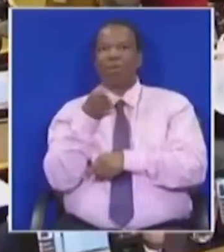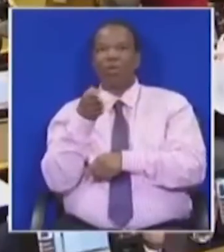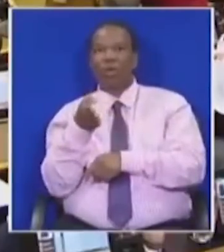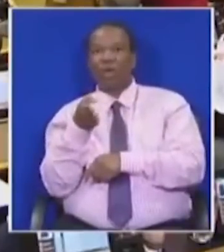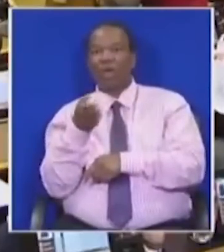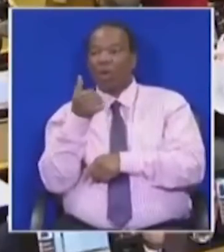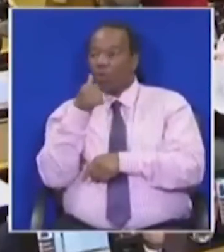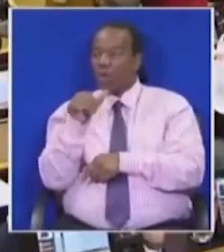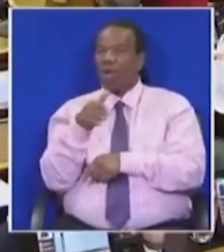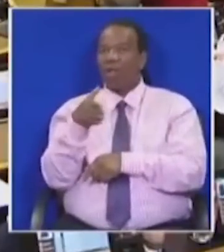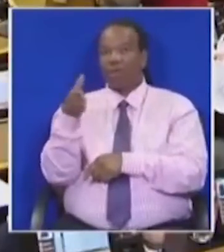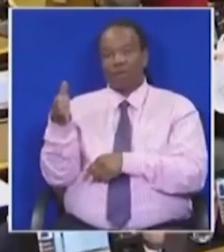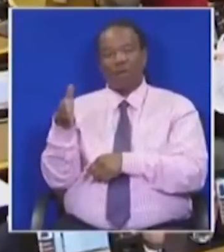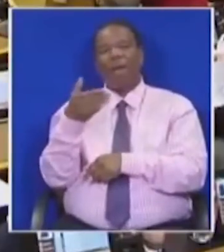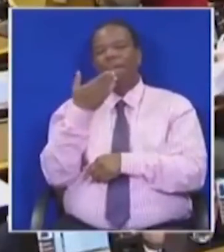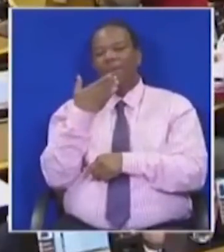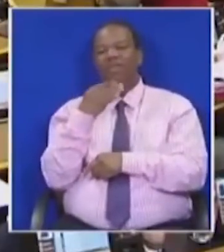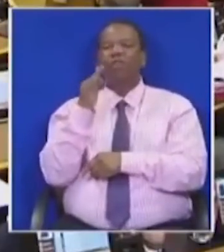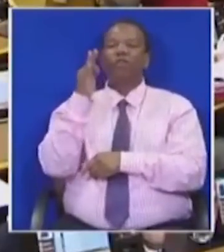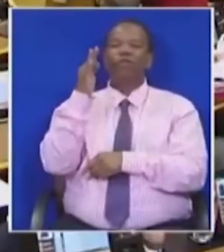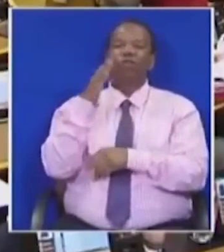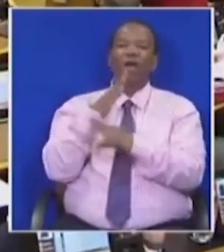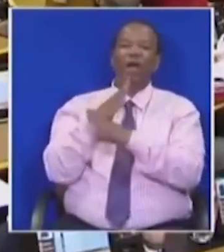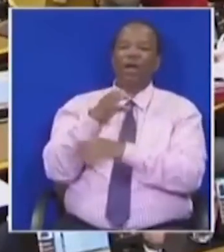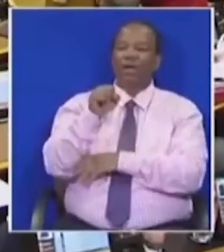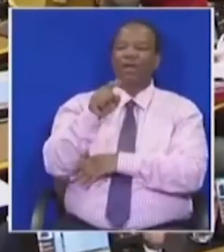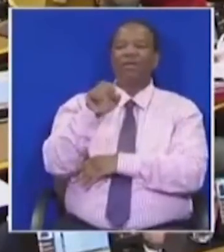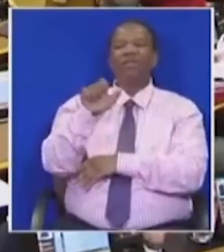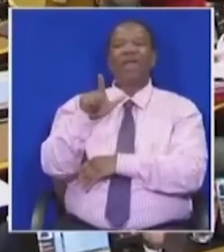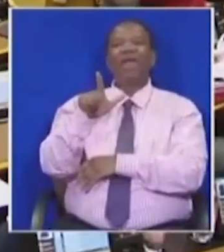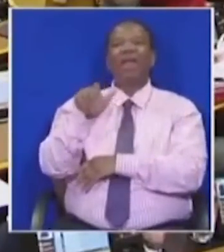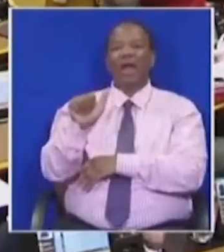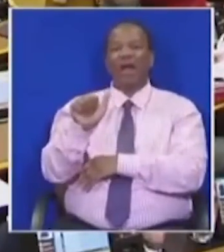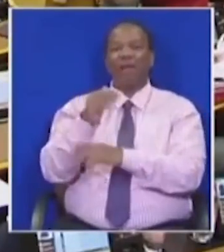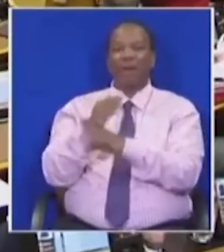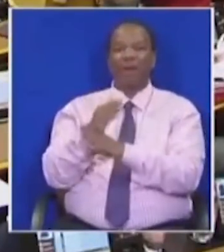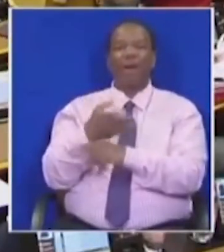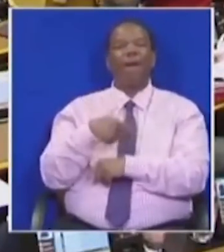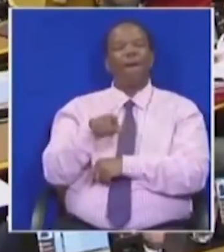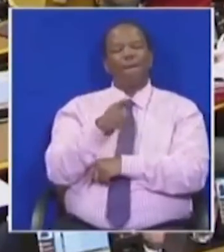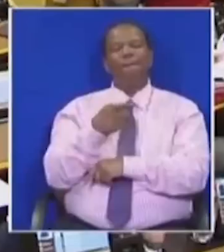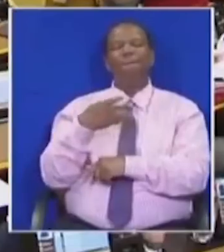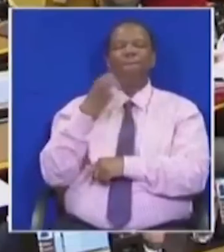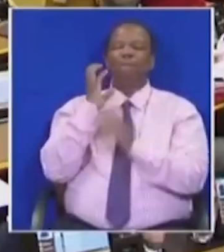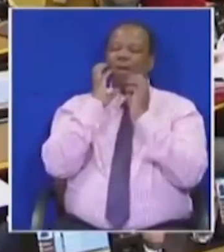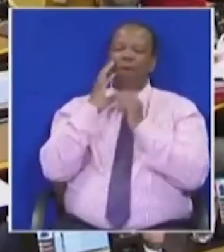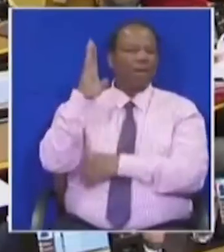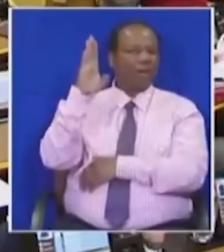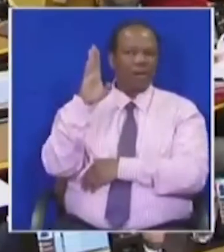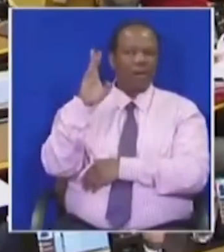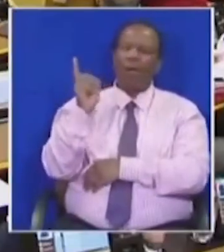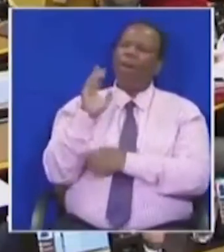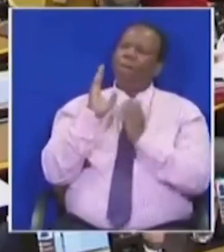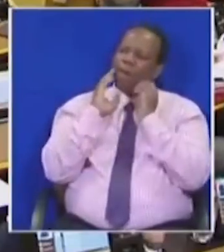are on this side. Protect your future, Stella, by voting by how to design out of power.